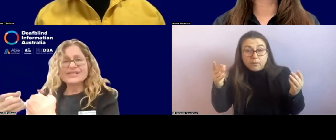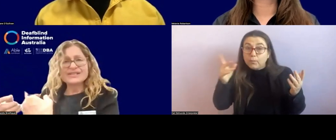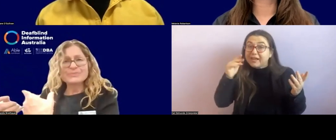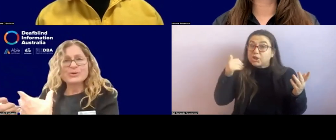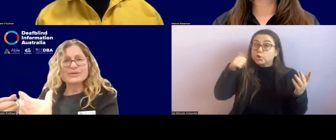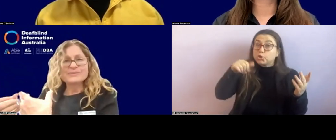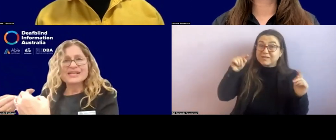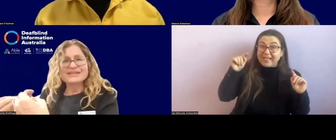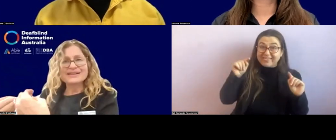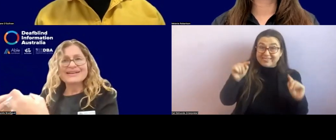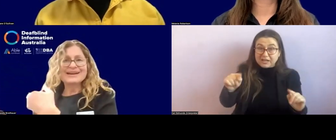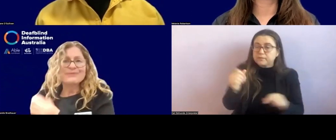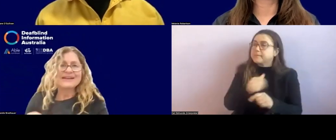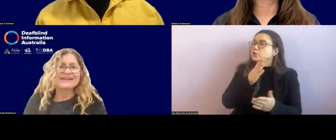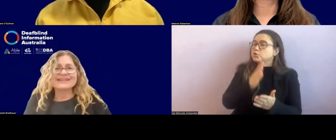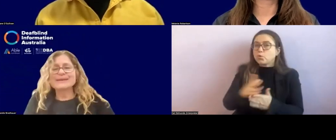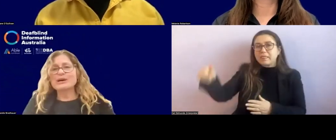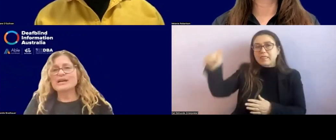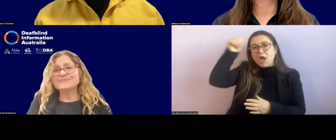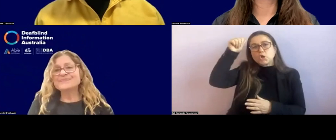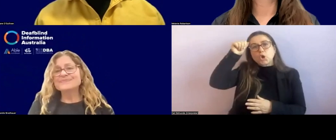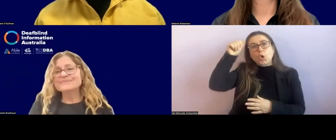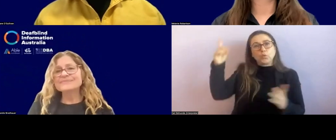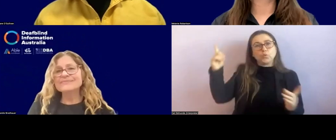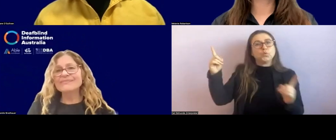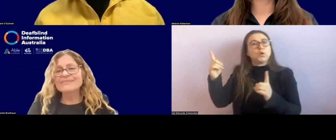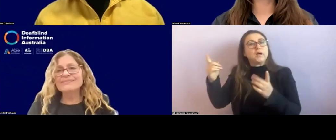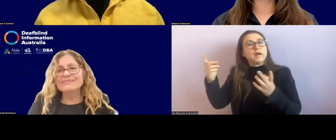way to support them to indicate that we're nearby.